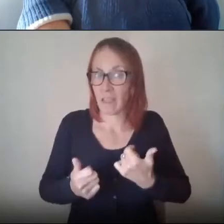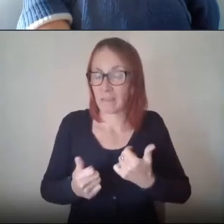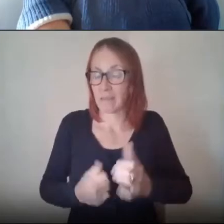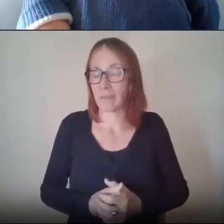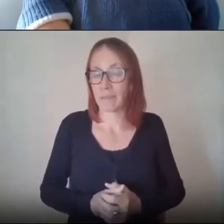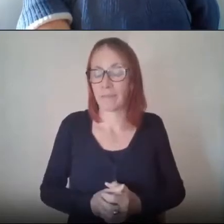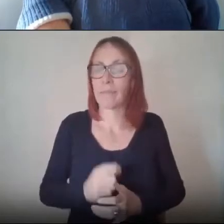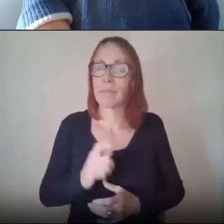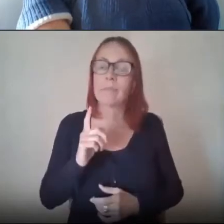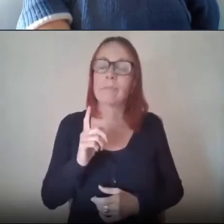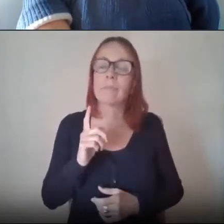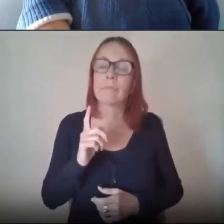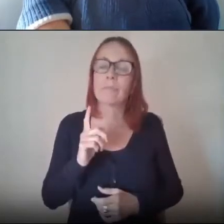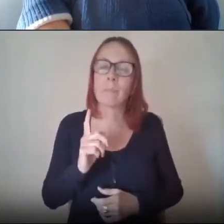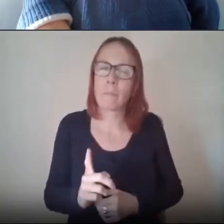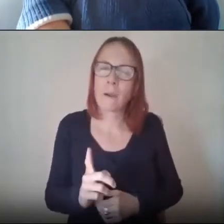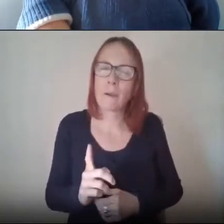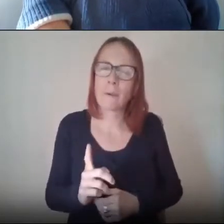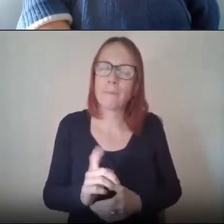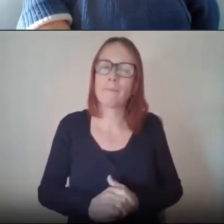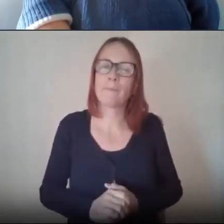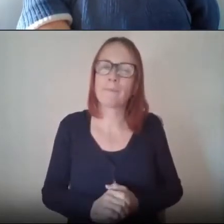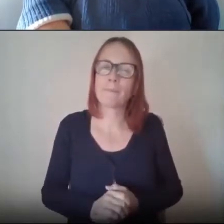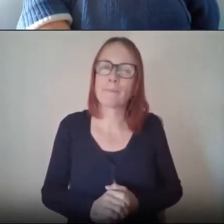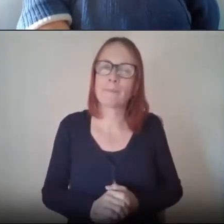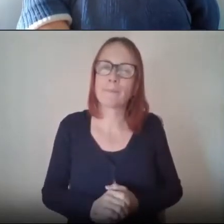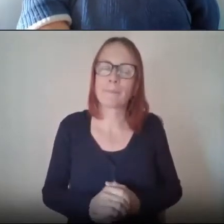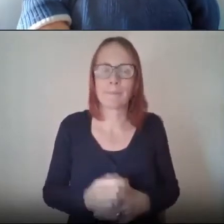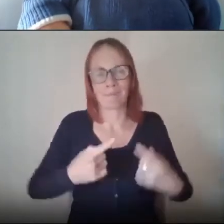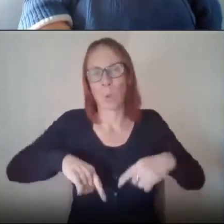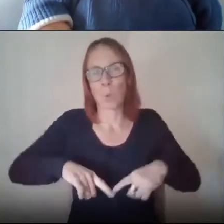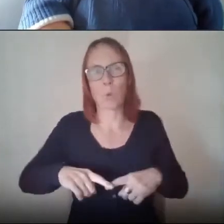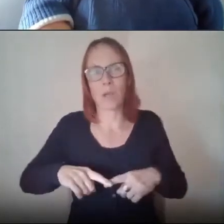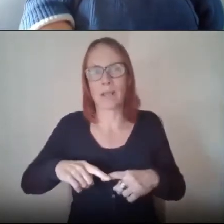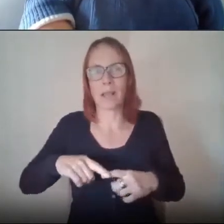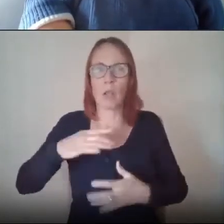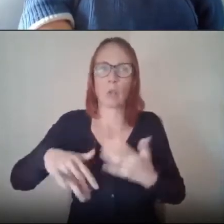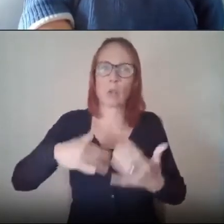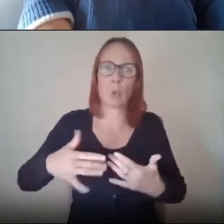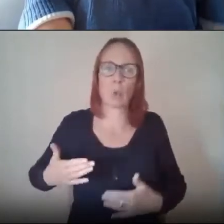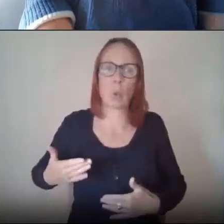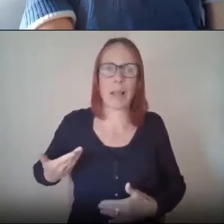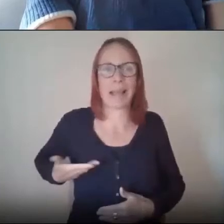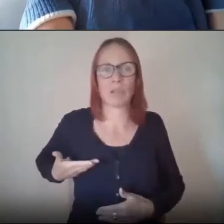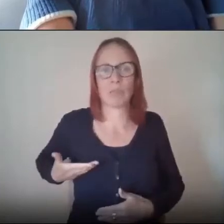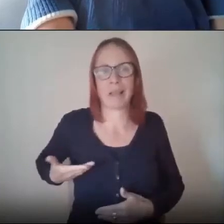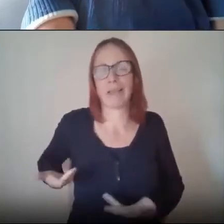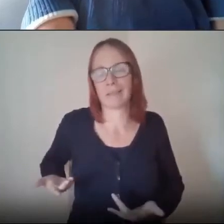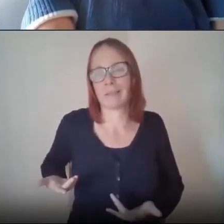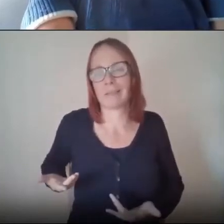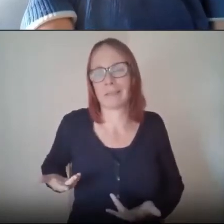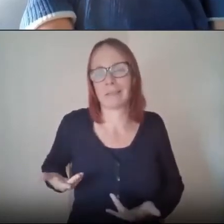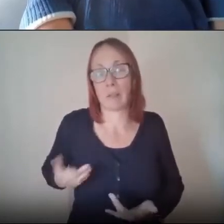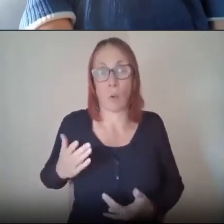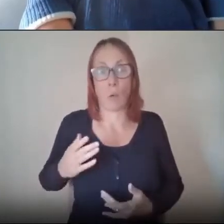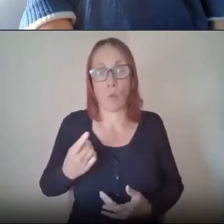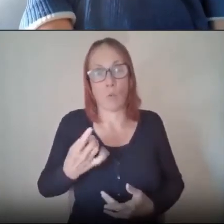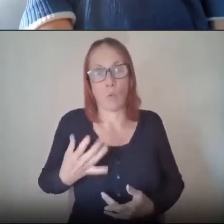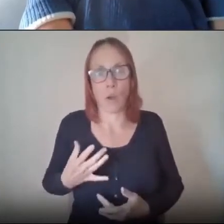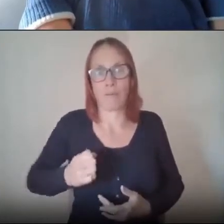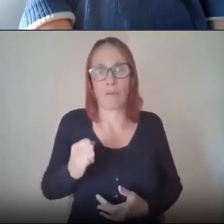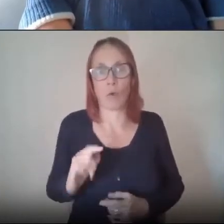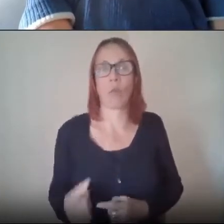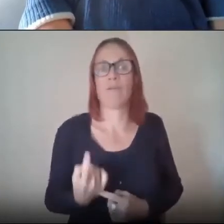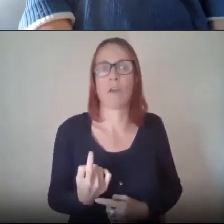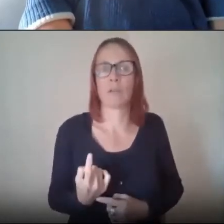however have and it's a it's a as a social enterprise and one of scotland's first social enterprises we also have other income streams that